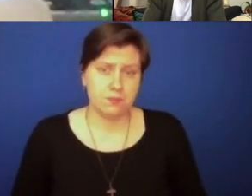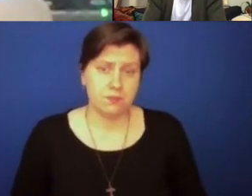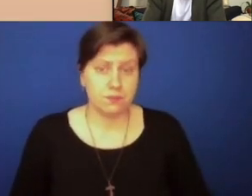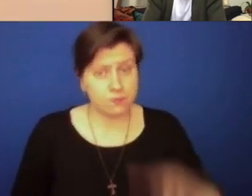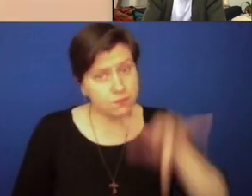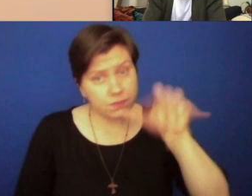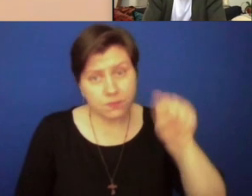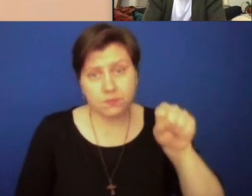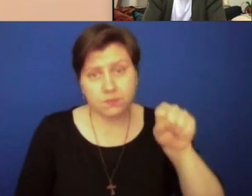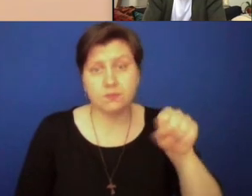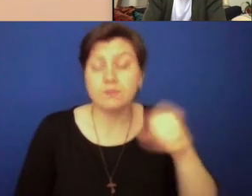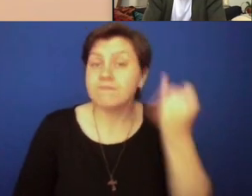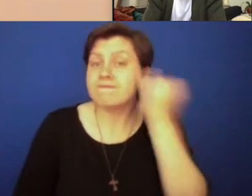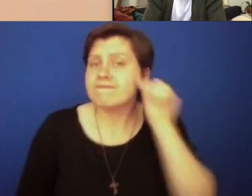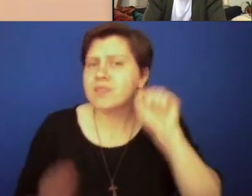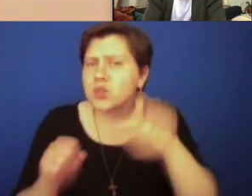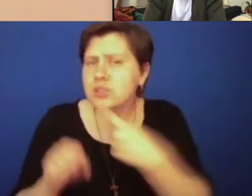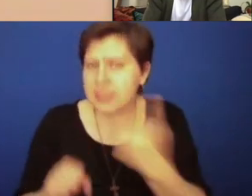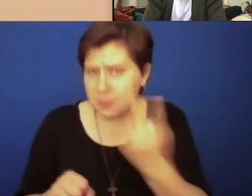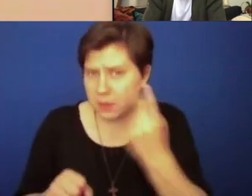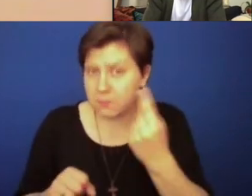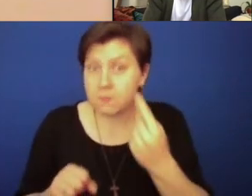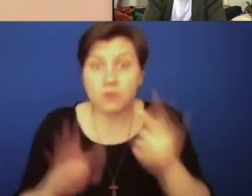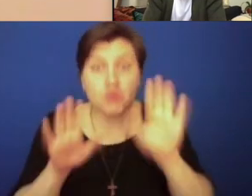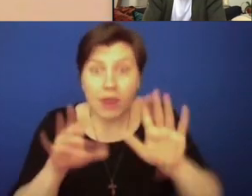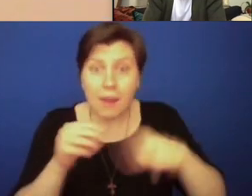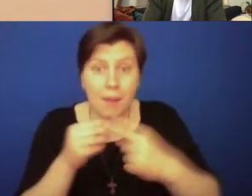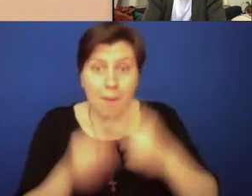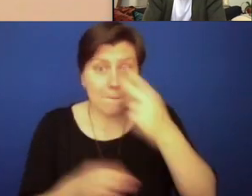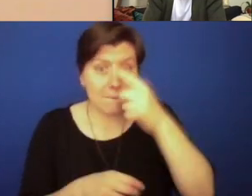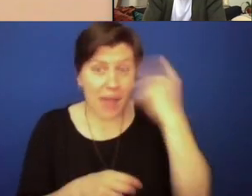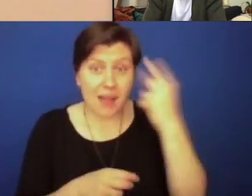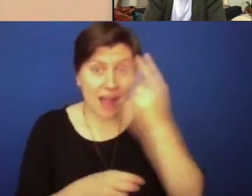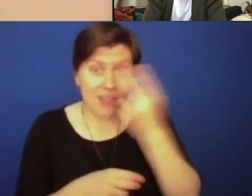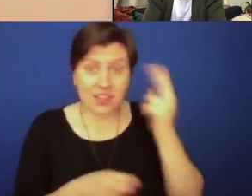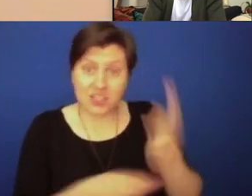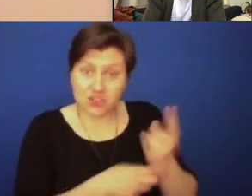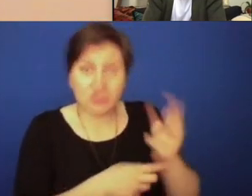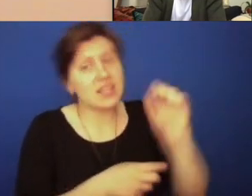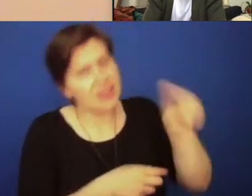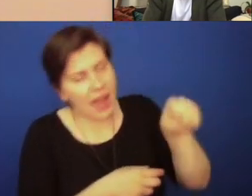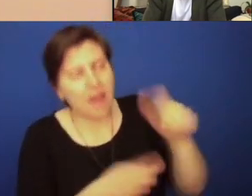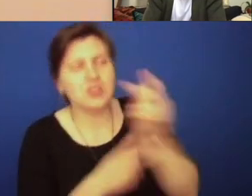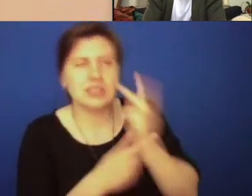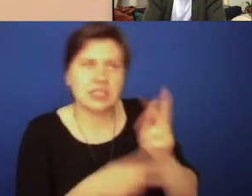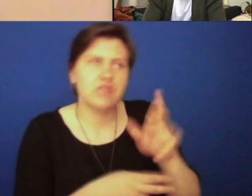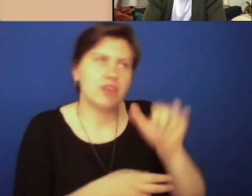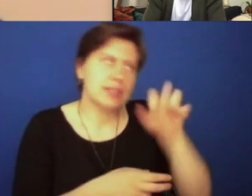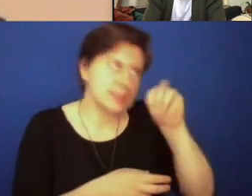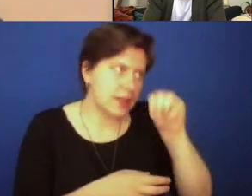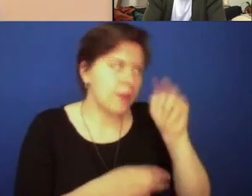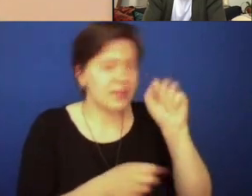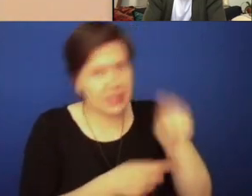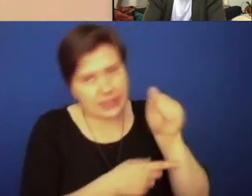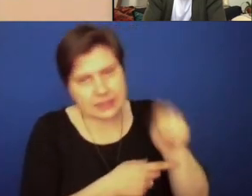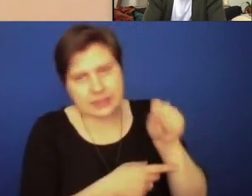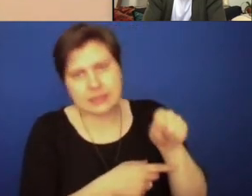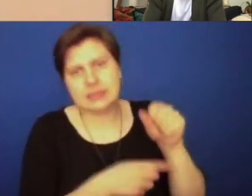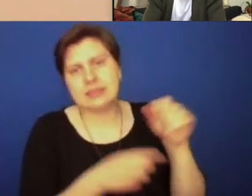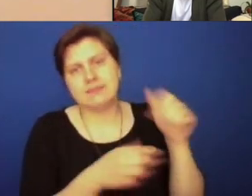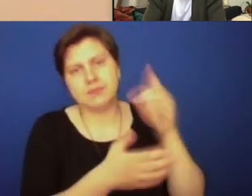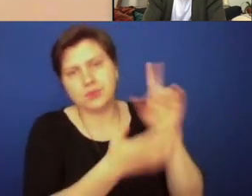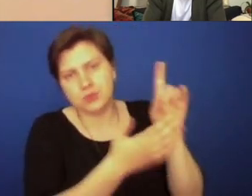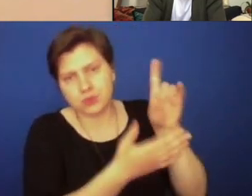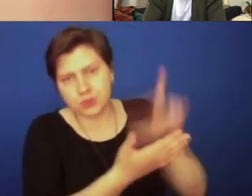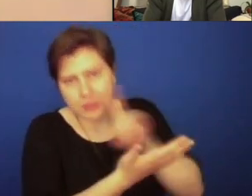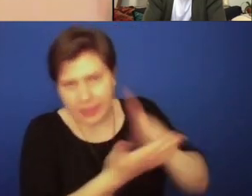Absolutely. And if I could say one thing, what's really great about Black Catholic history, right? Yes, we sort of see the racism, we sort of see, you know, the